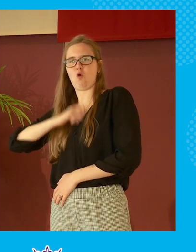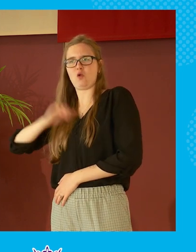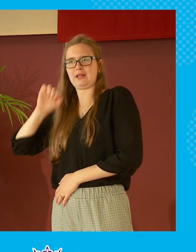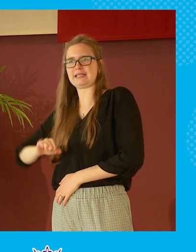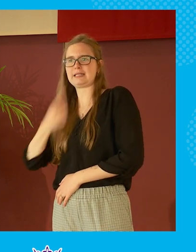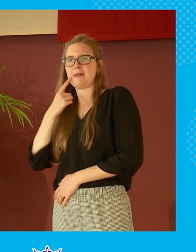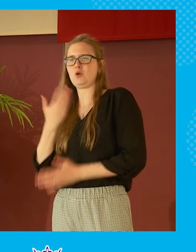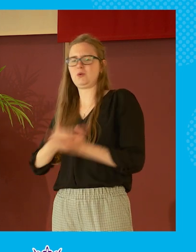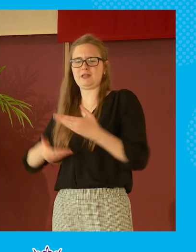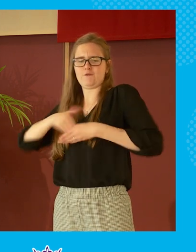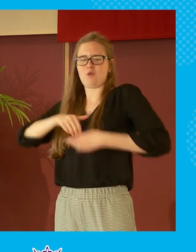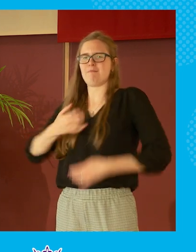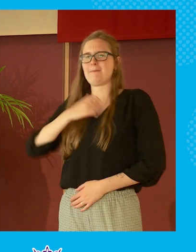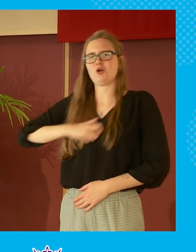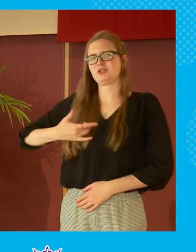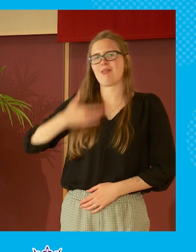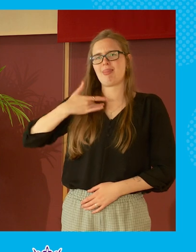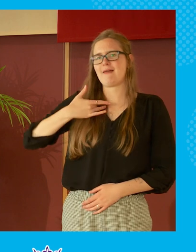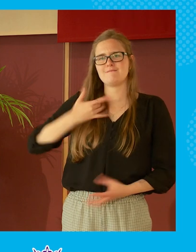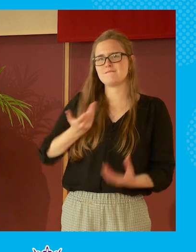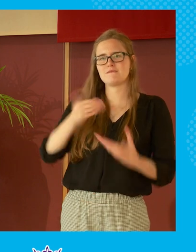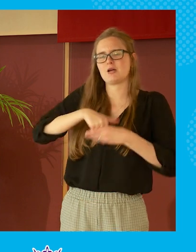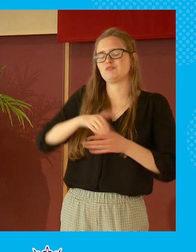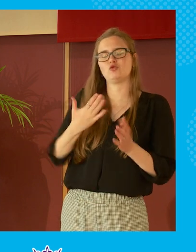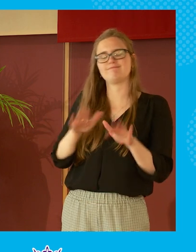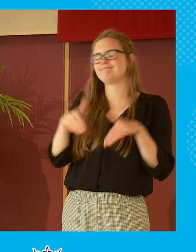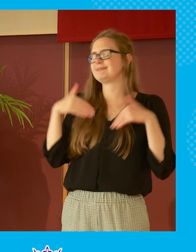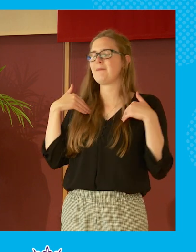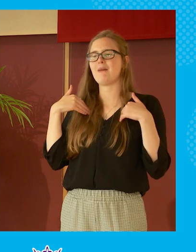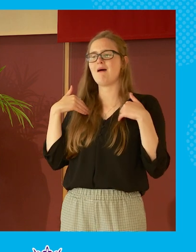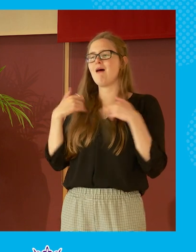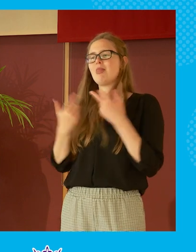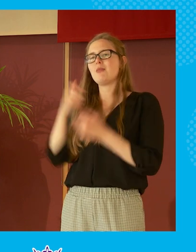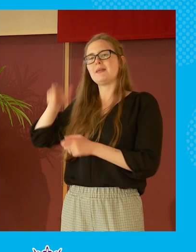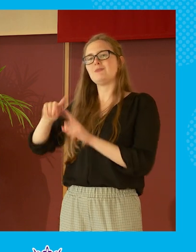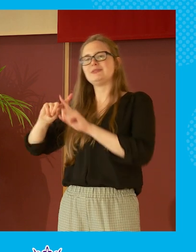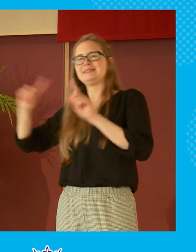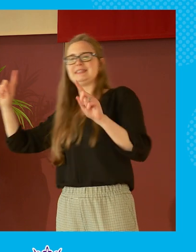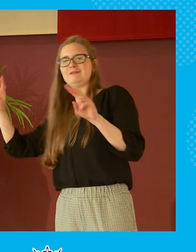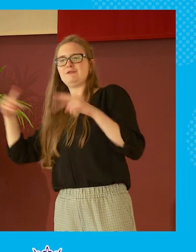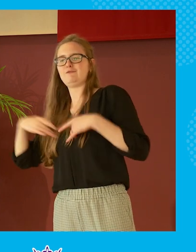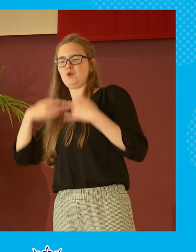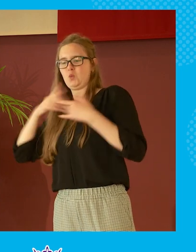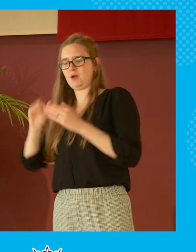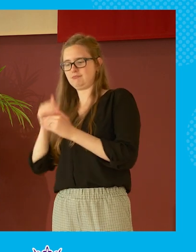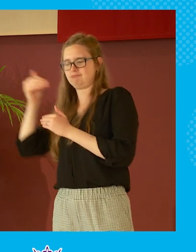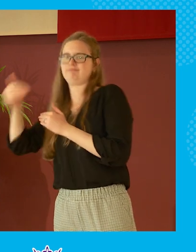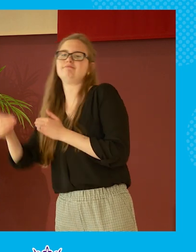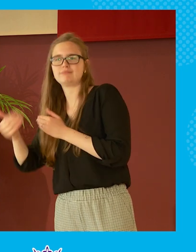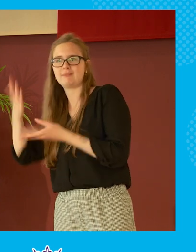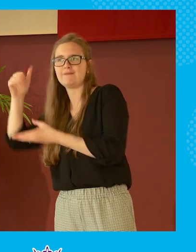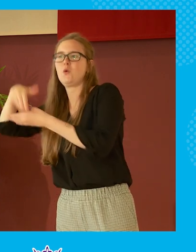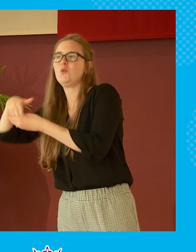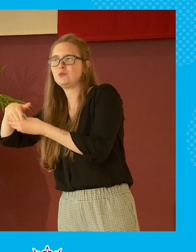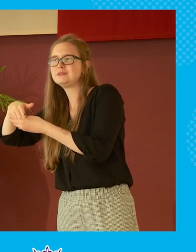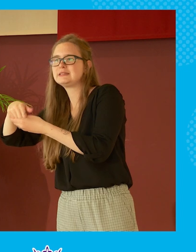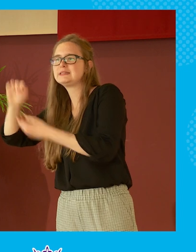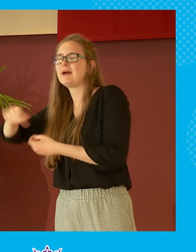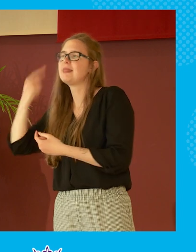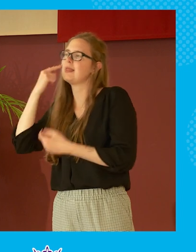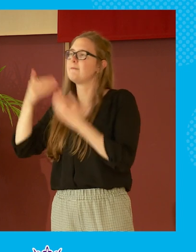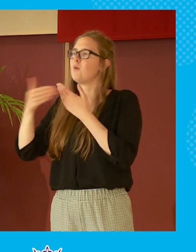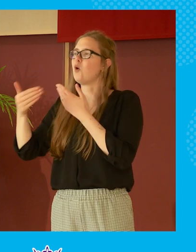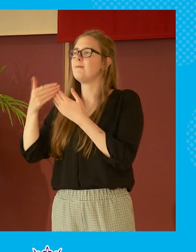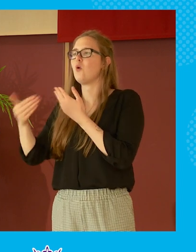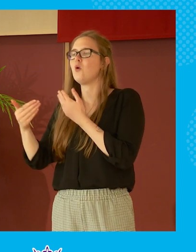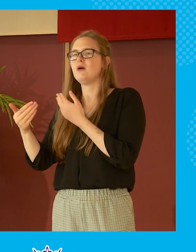want to involve my personal life in that so i step back others with a different view will step forward but unfortunately i think more and more of us are